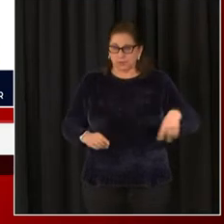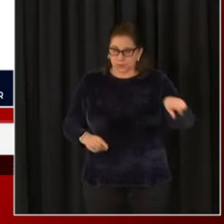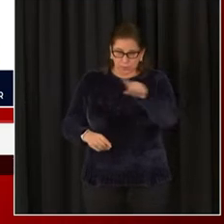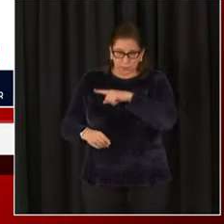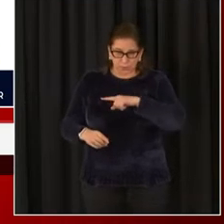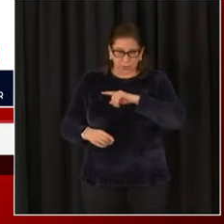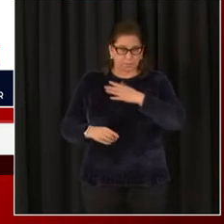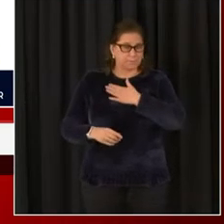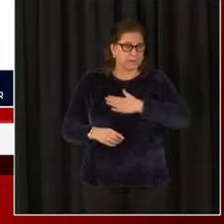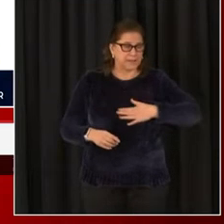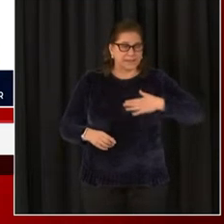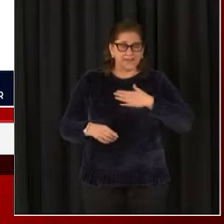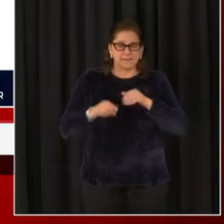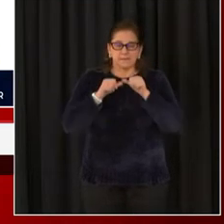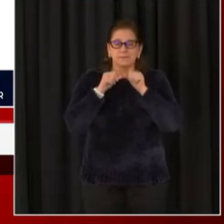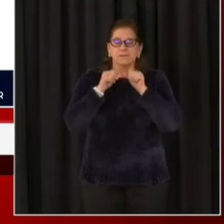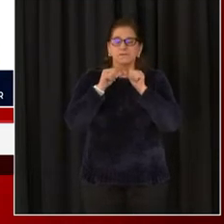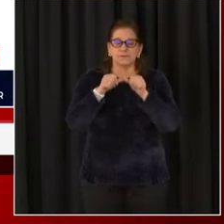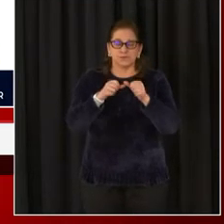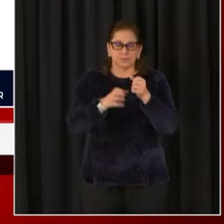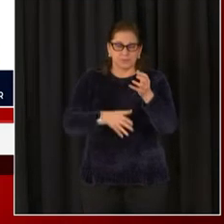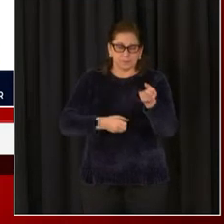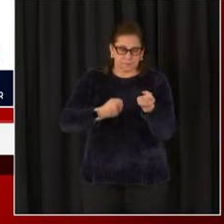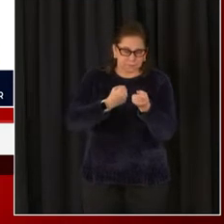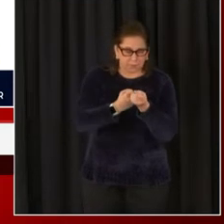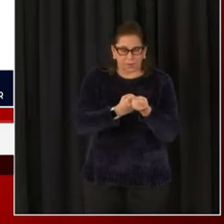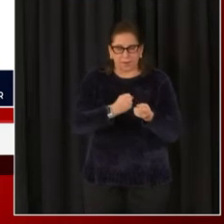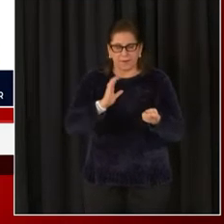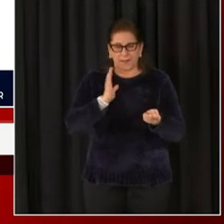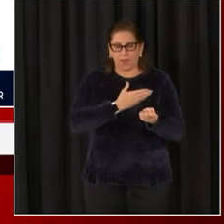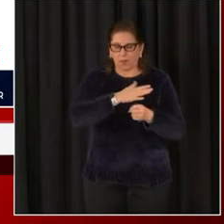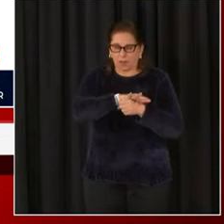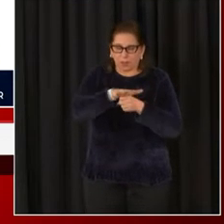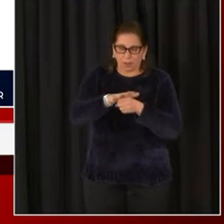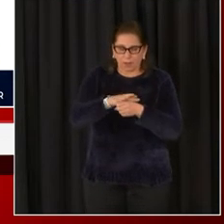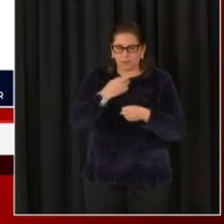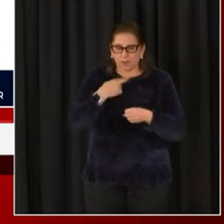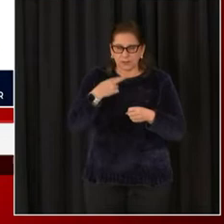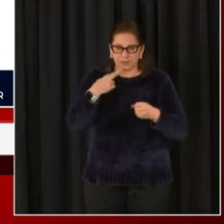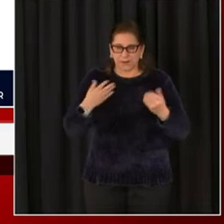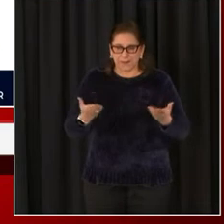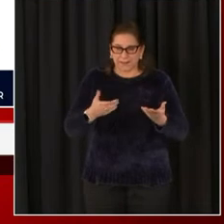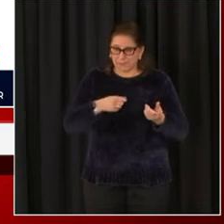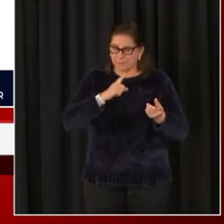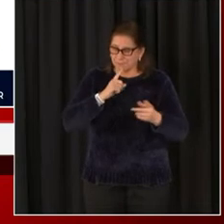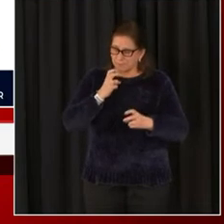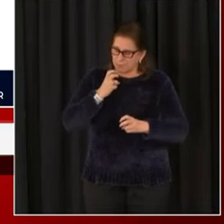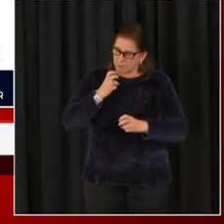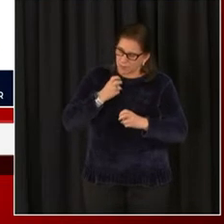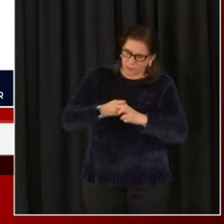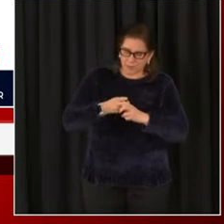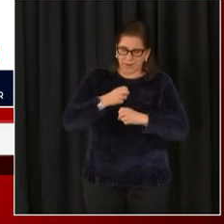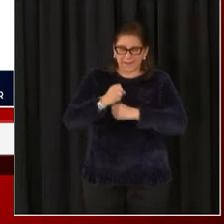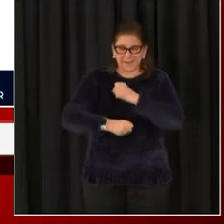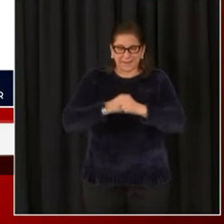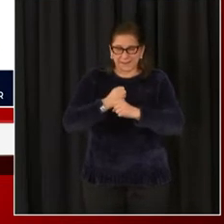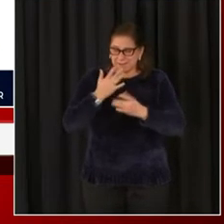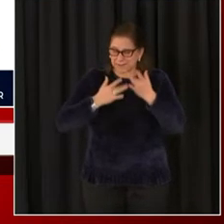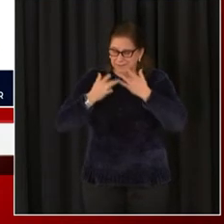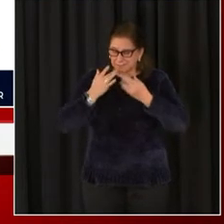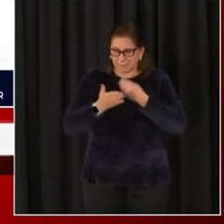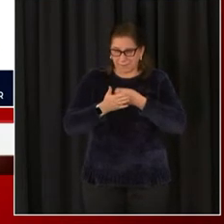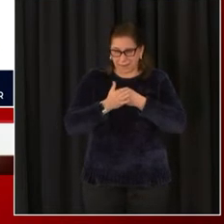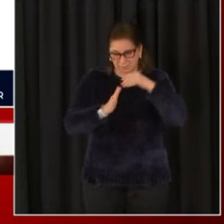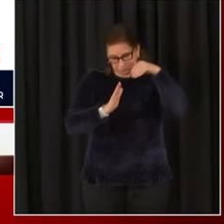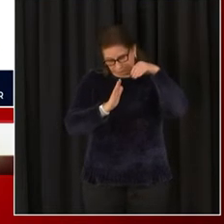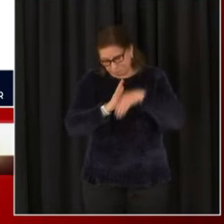support these restaurants and all of our local restaurants and businesses. This has been a tough week for businesses inside